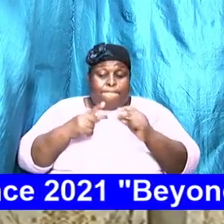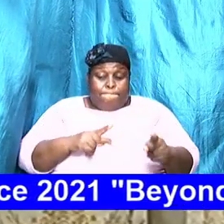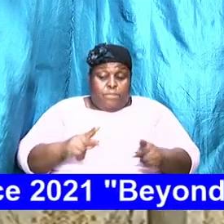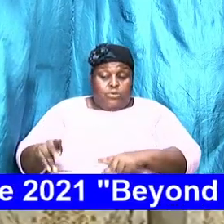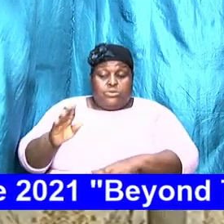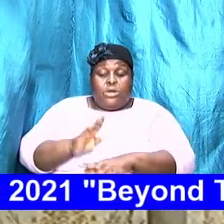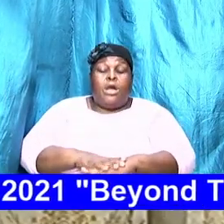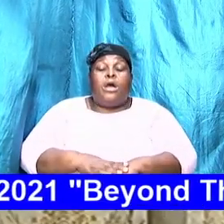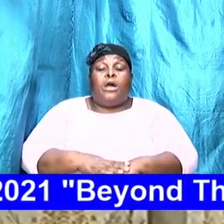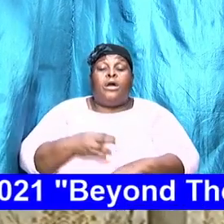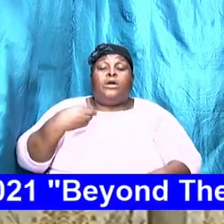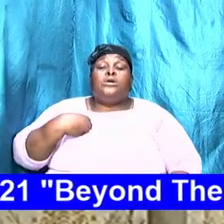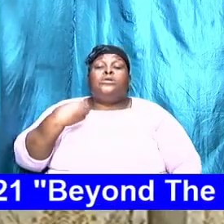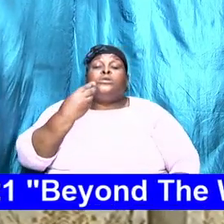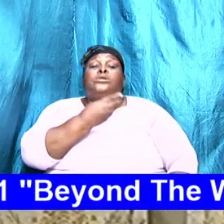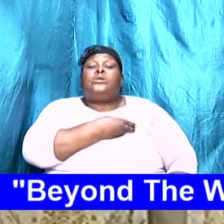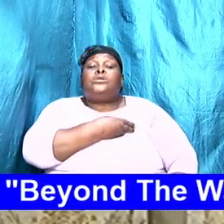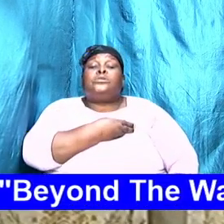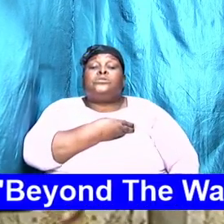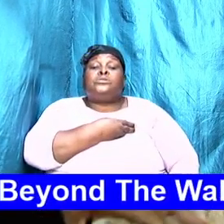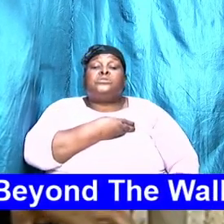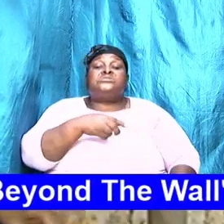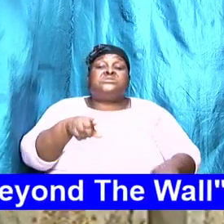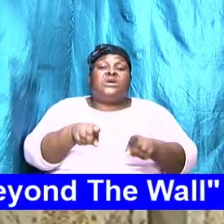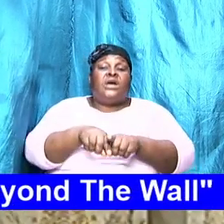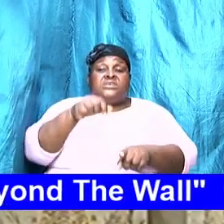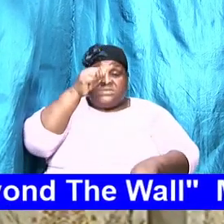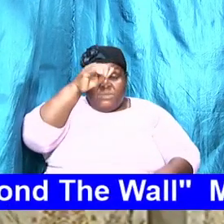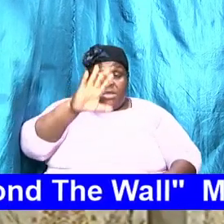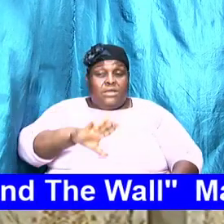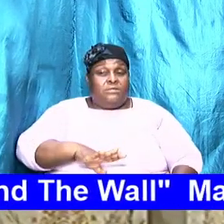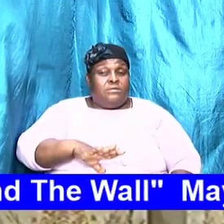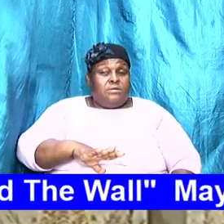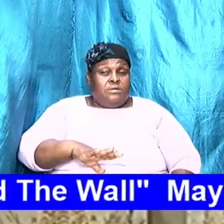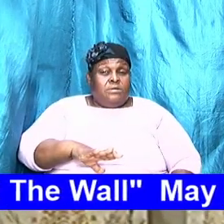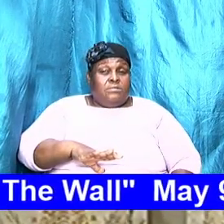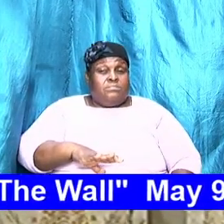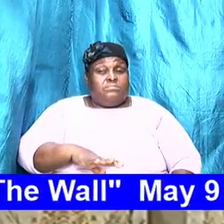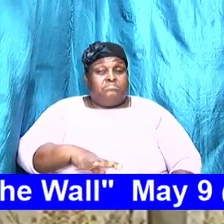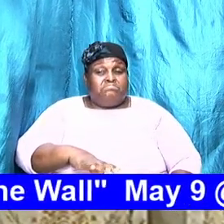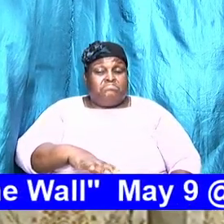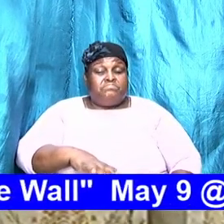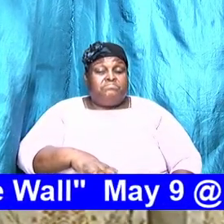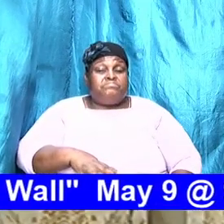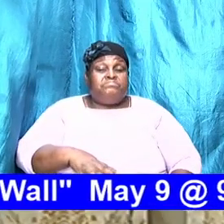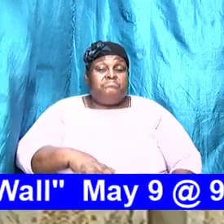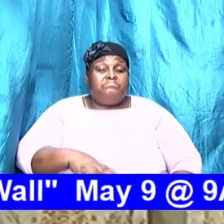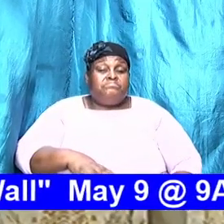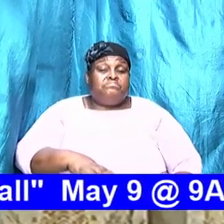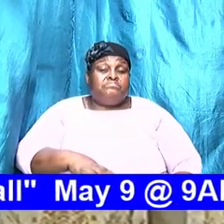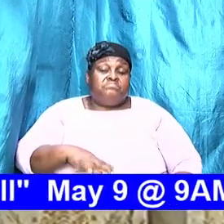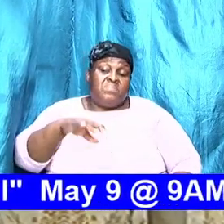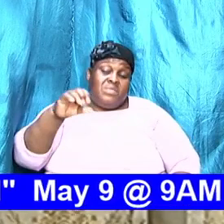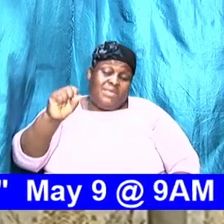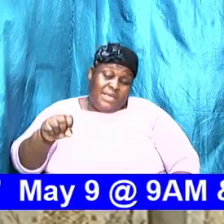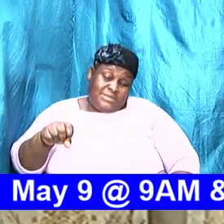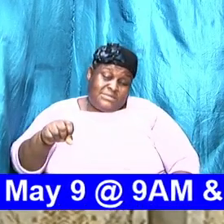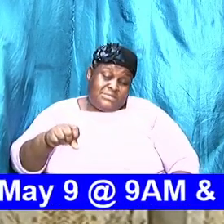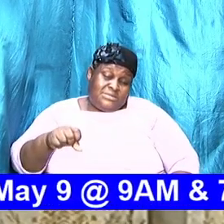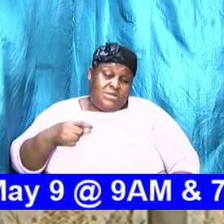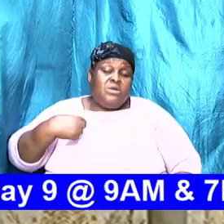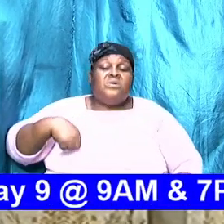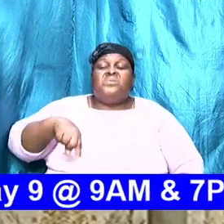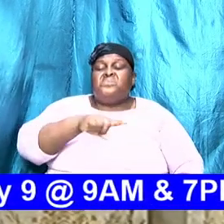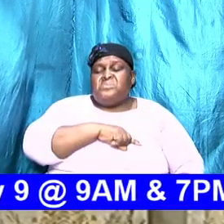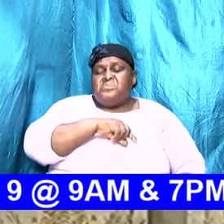us, and we see it in different pieces in the book. Husbands yes, we are in